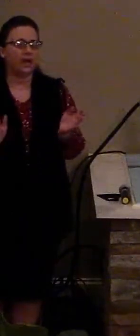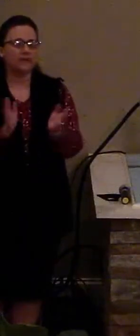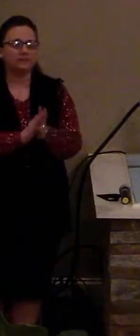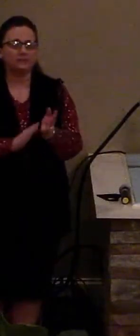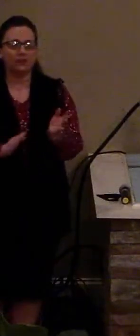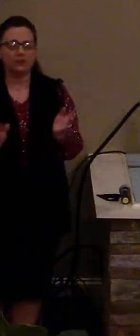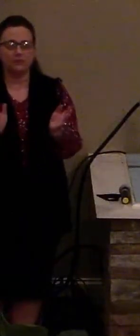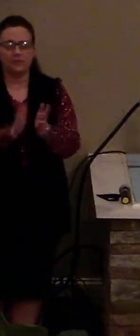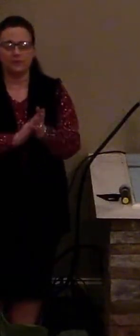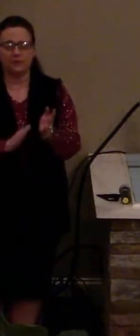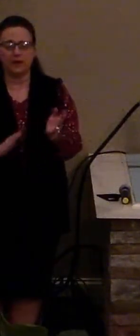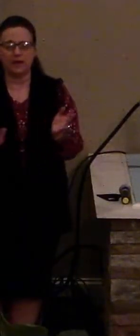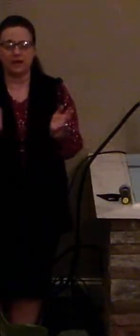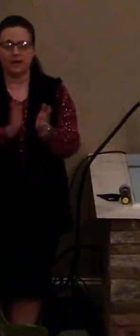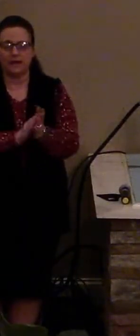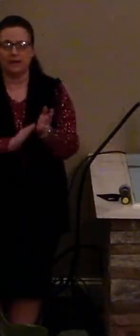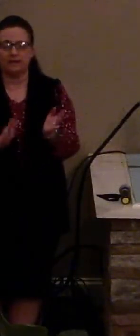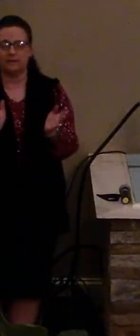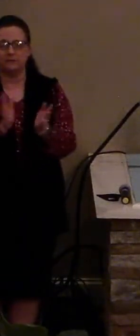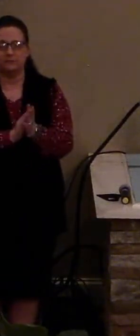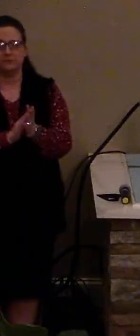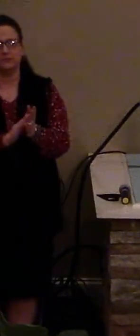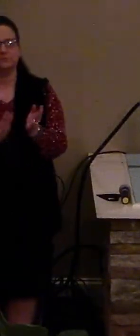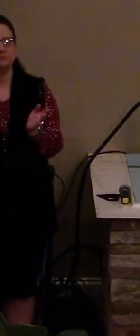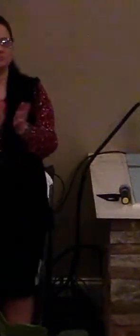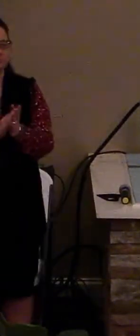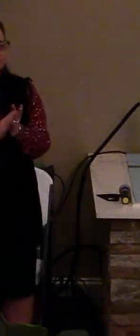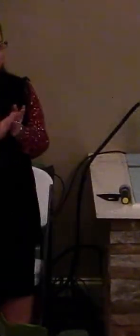me and he tries to turn me around.